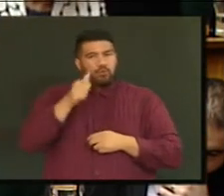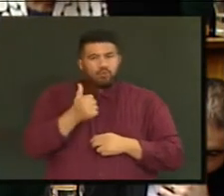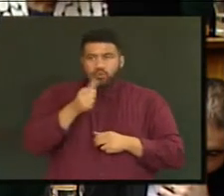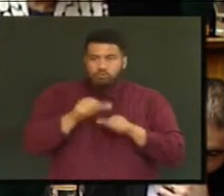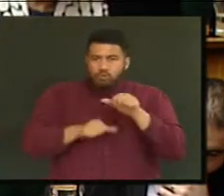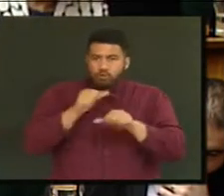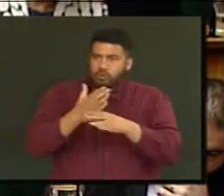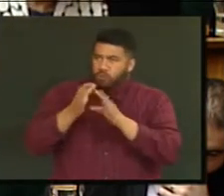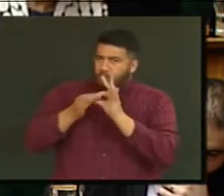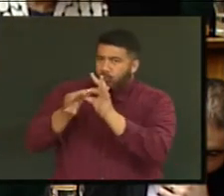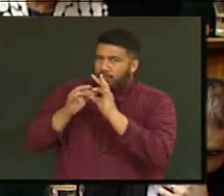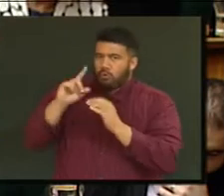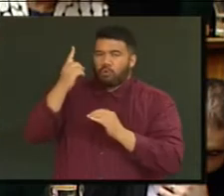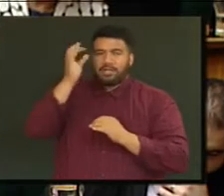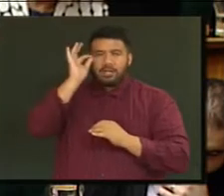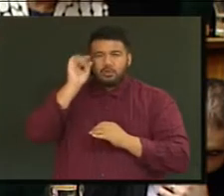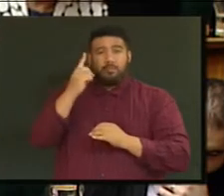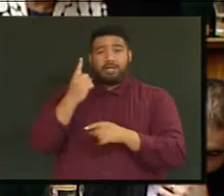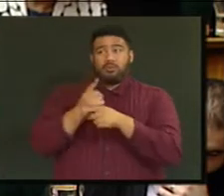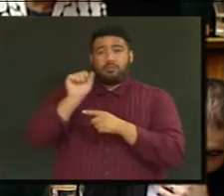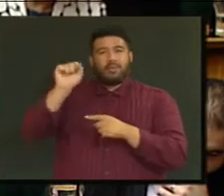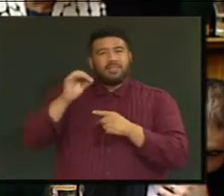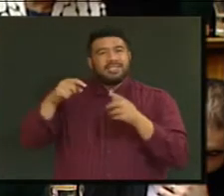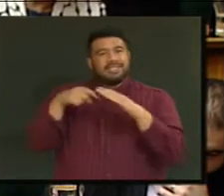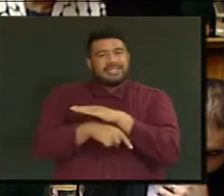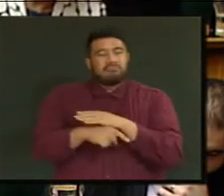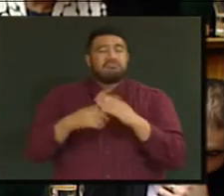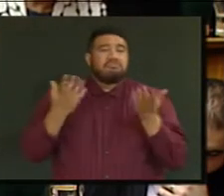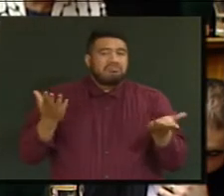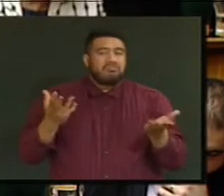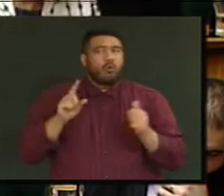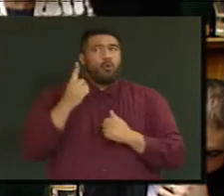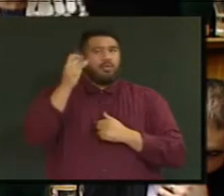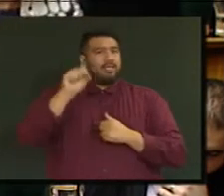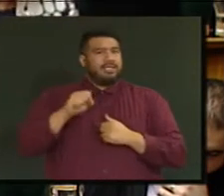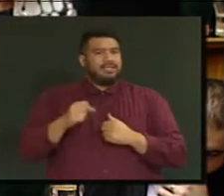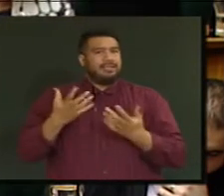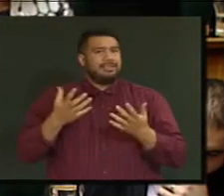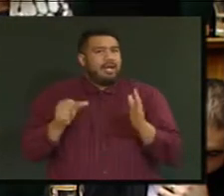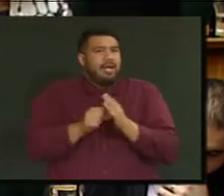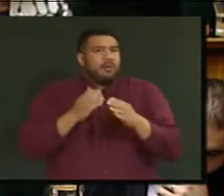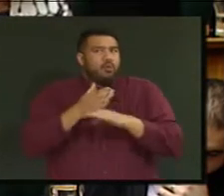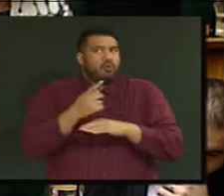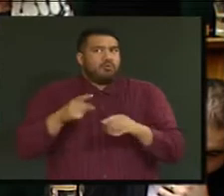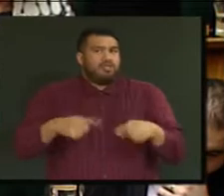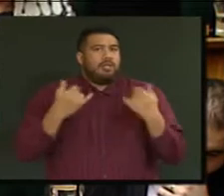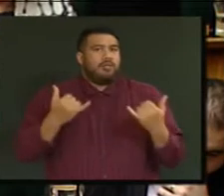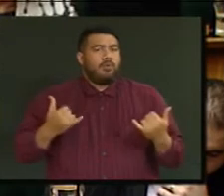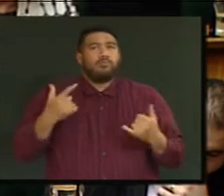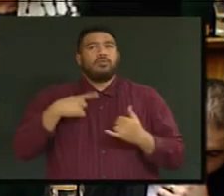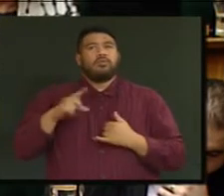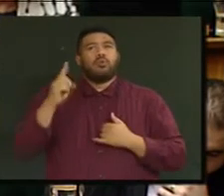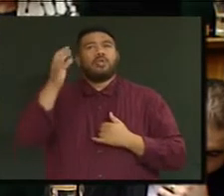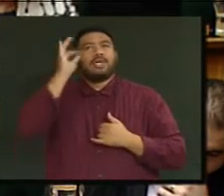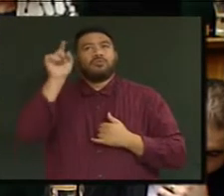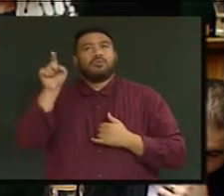in terms of Auckland's debt, Auckland does have a challenge in debt at the moment. The Auckland Council, as I've said to the